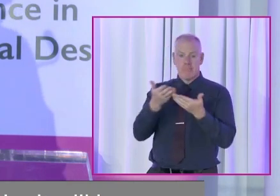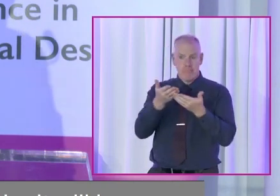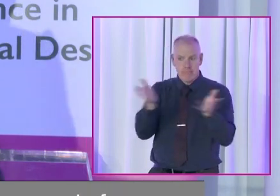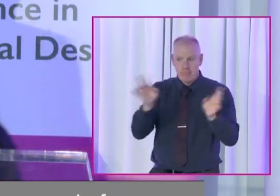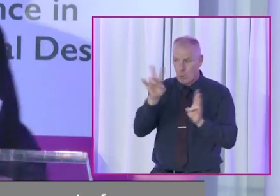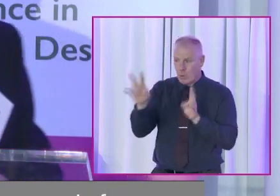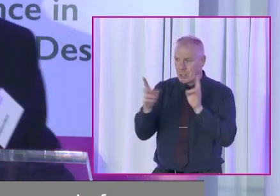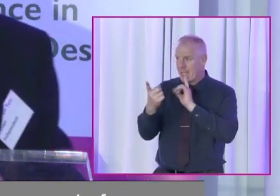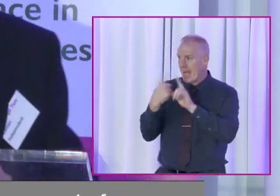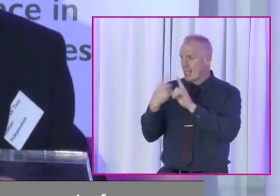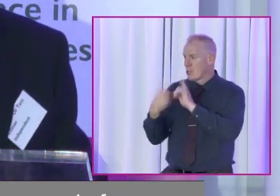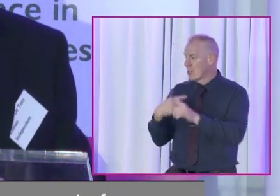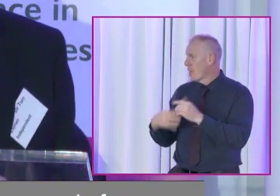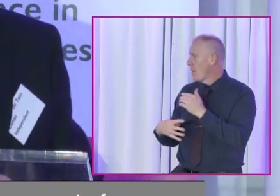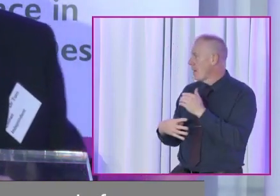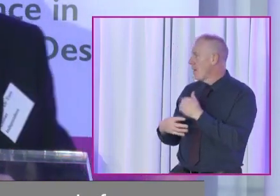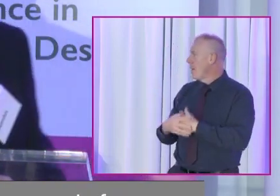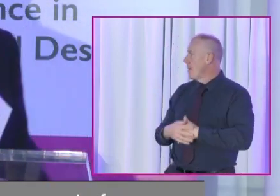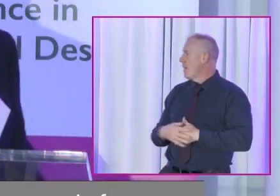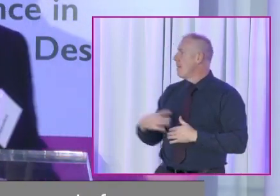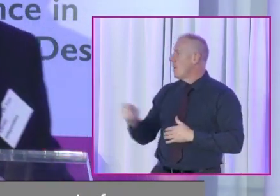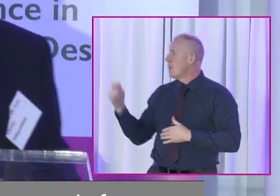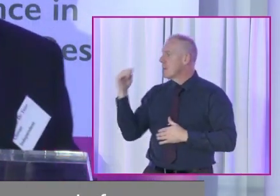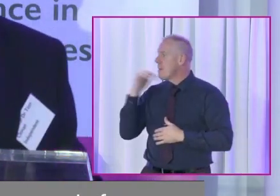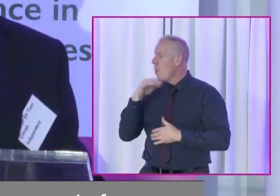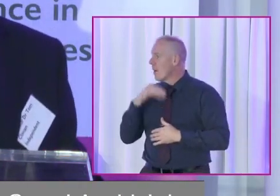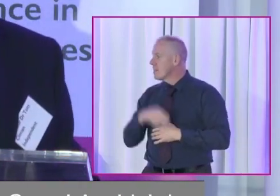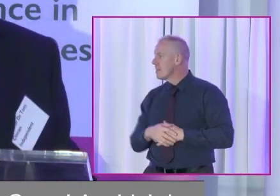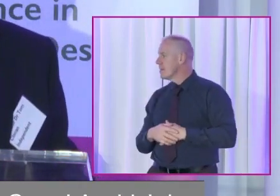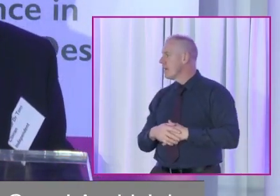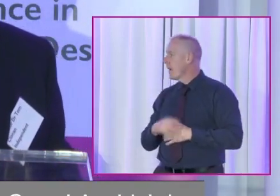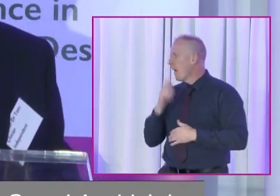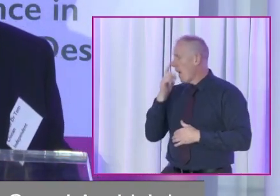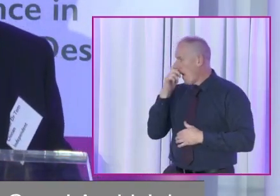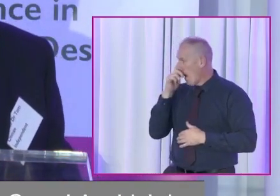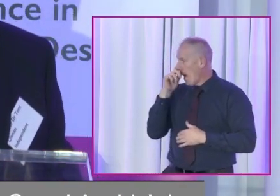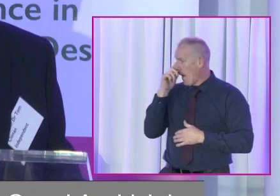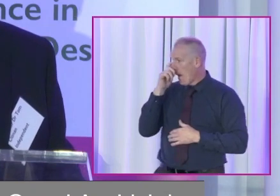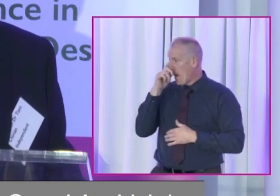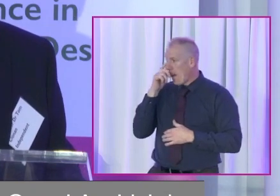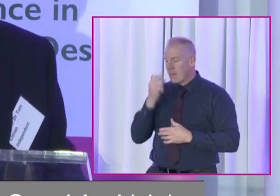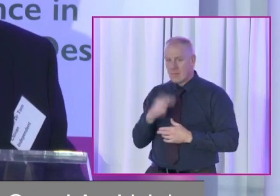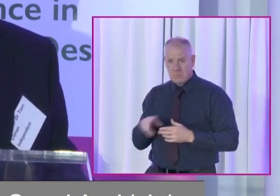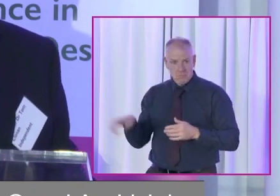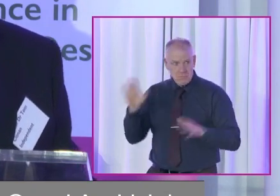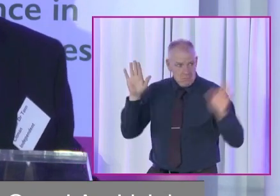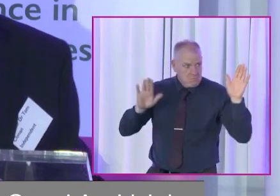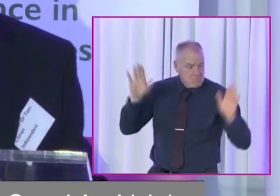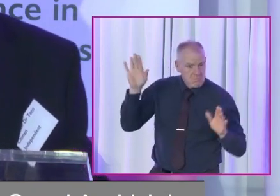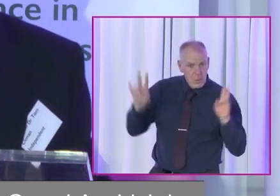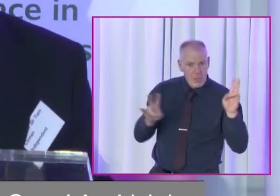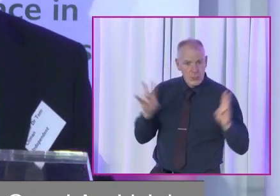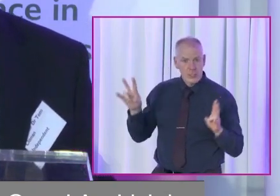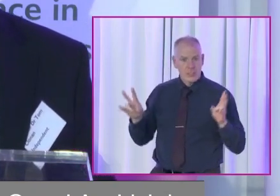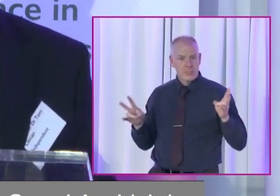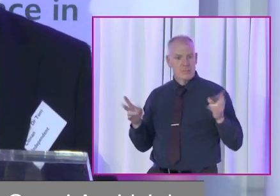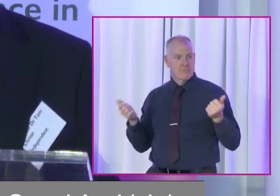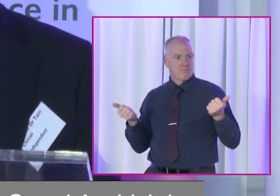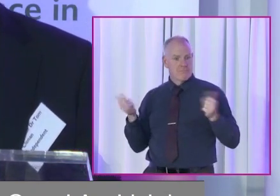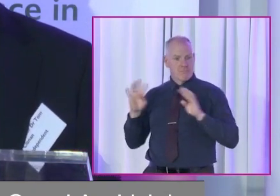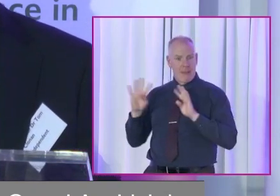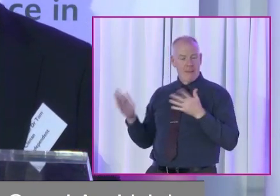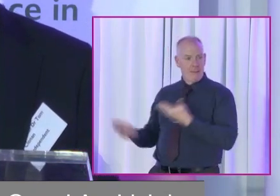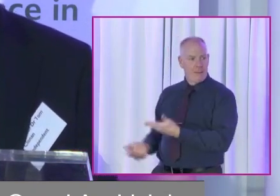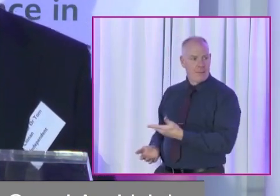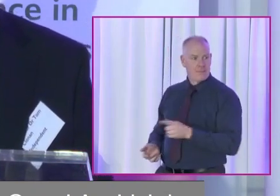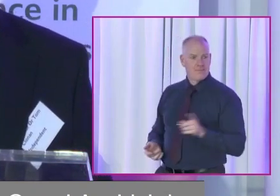to Q&A, which I think is the most important part of the afternoon. Do we have any questions for any of our panel